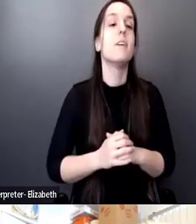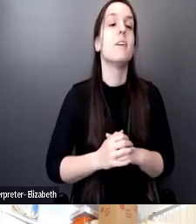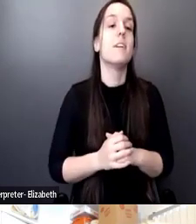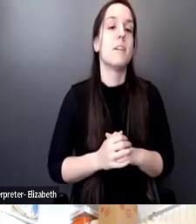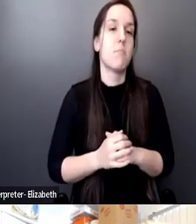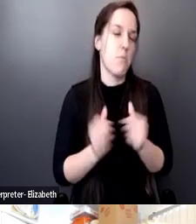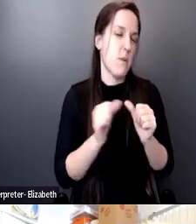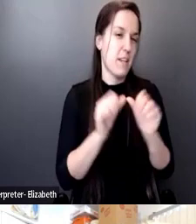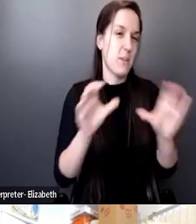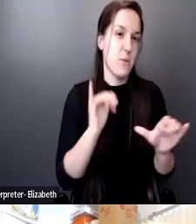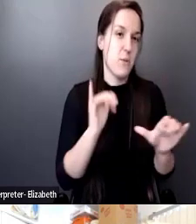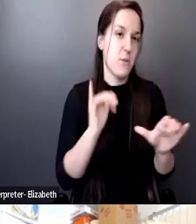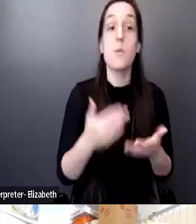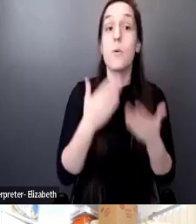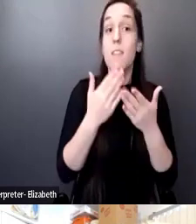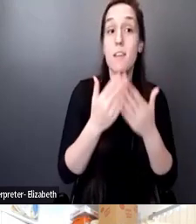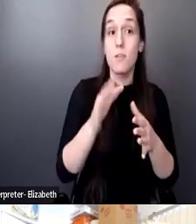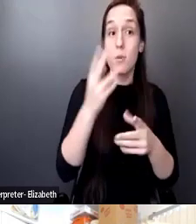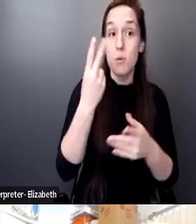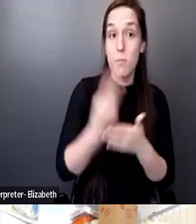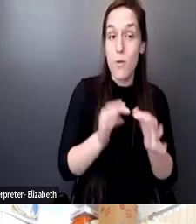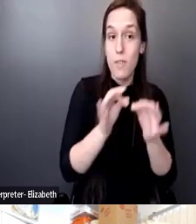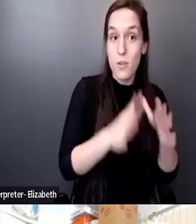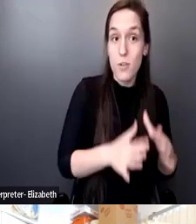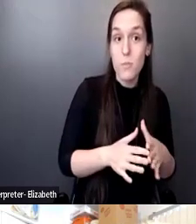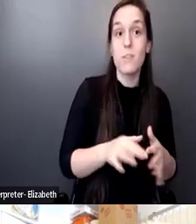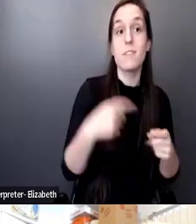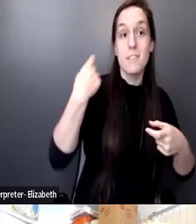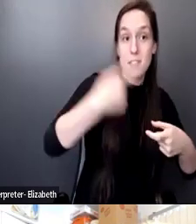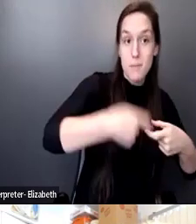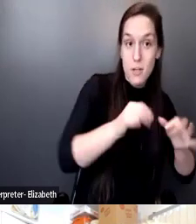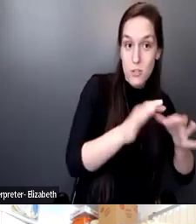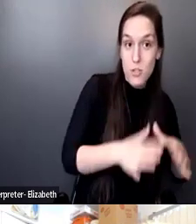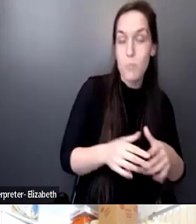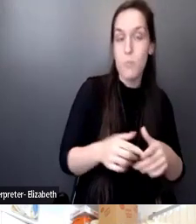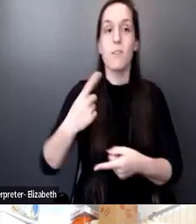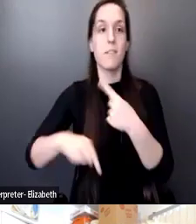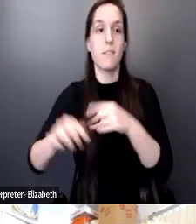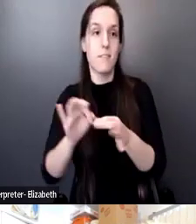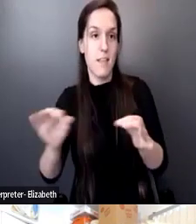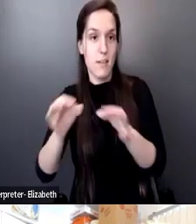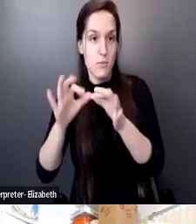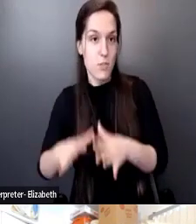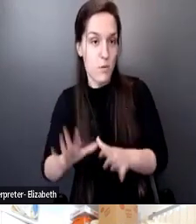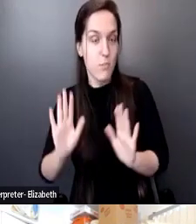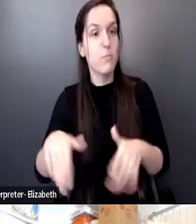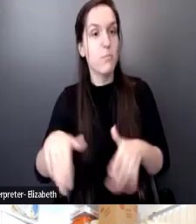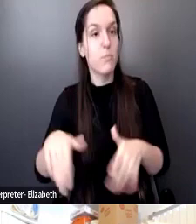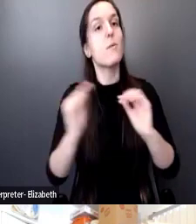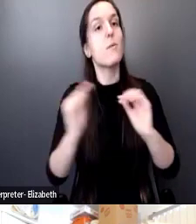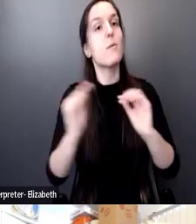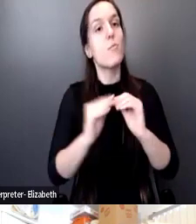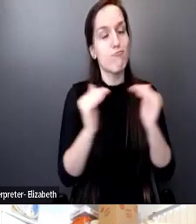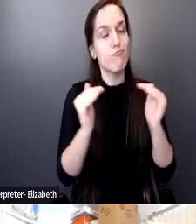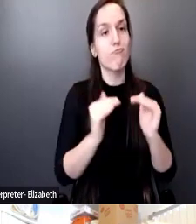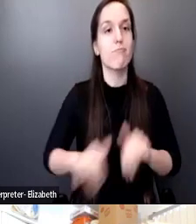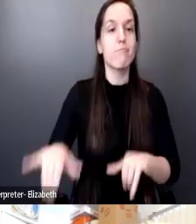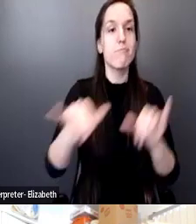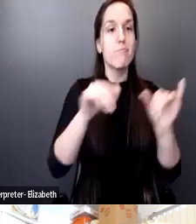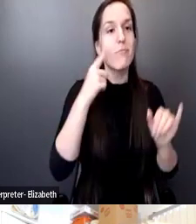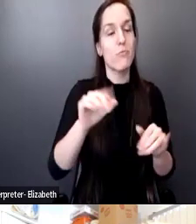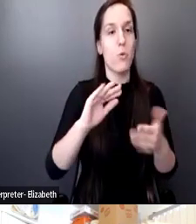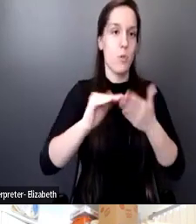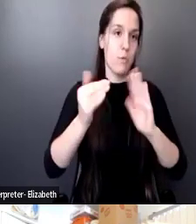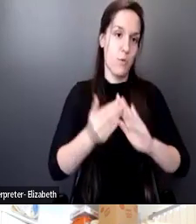both our Spanish interpreter and our sign language interpreter for bringing more equity to our community, because language